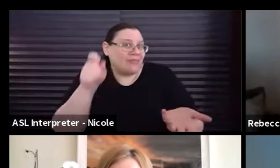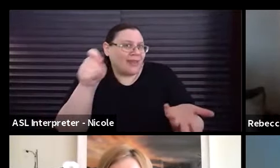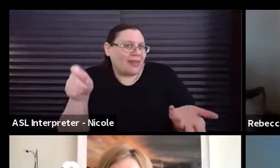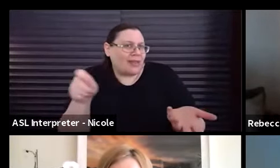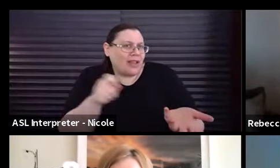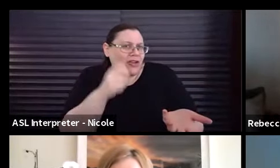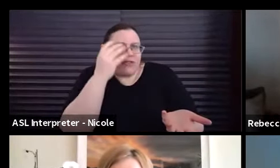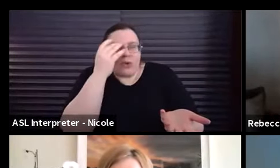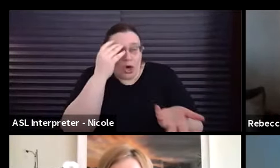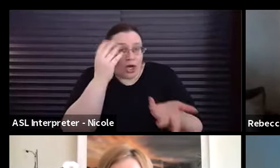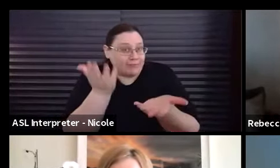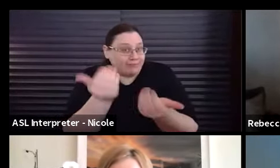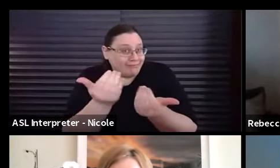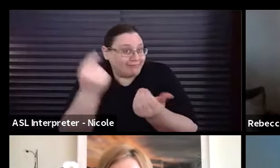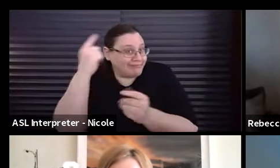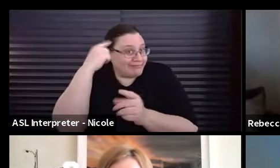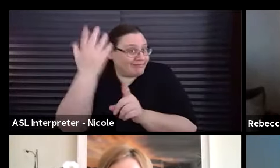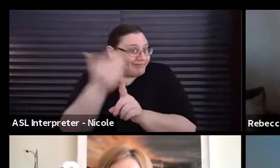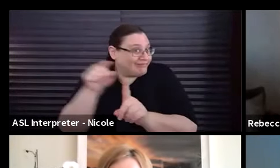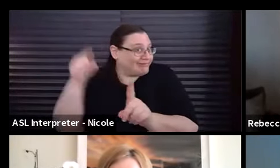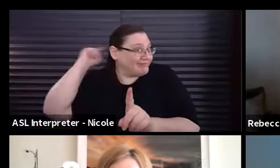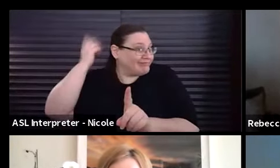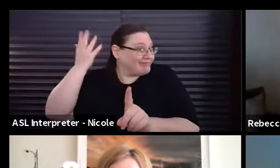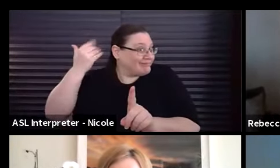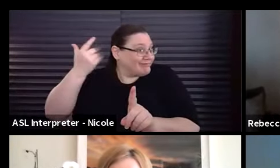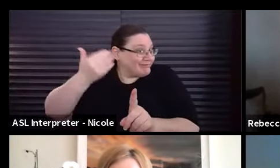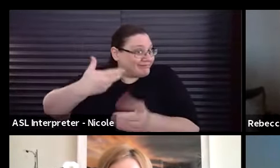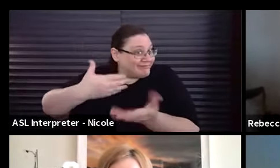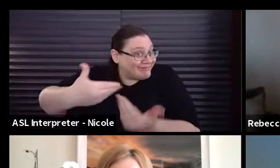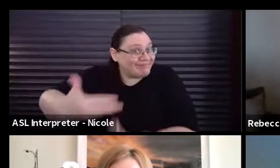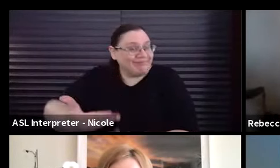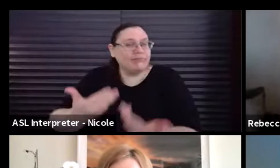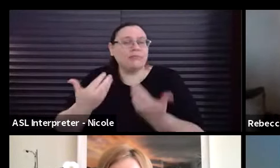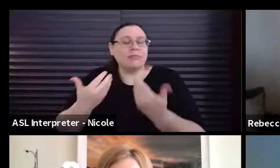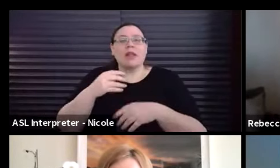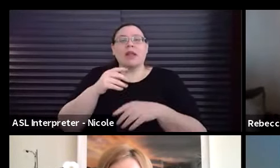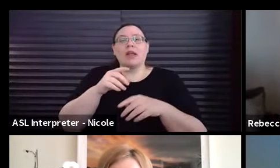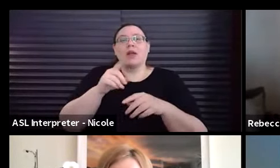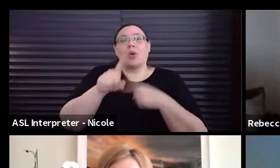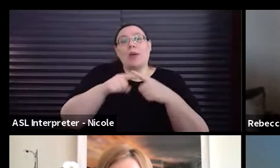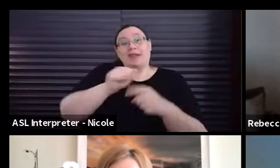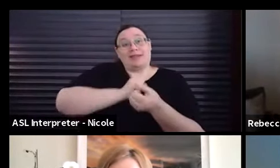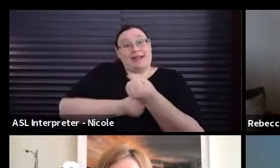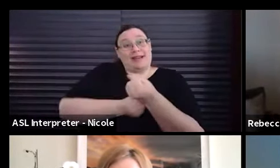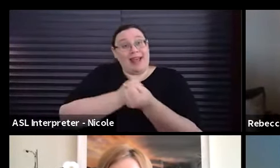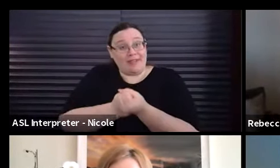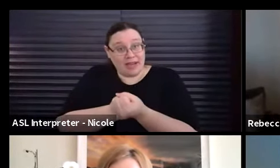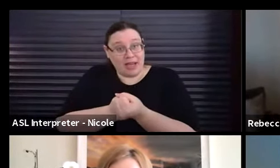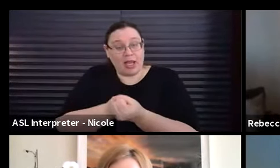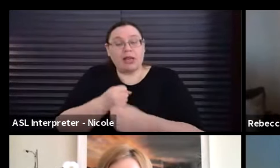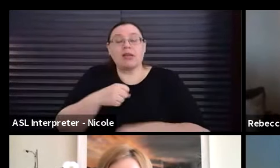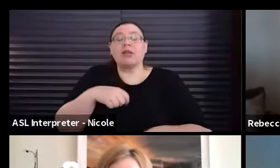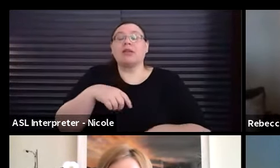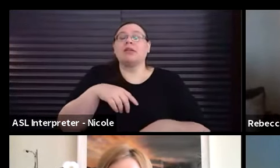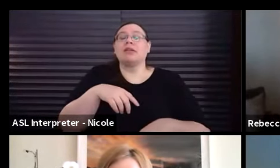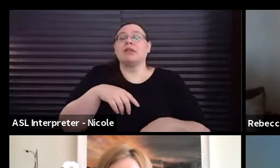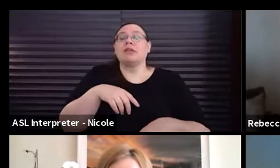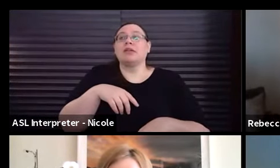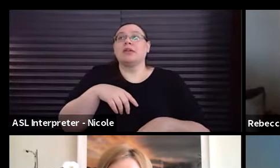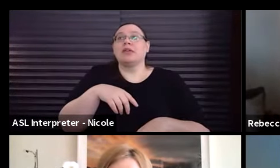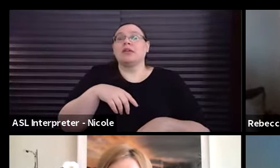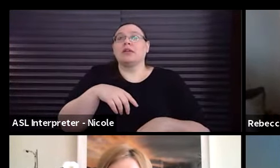them come to the conclusion. Um, and, and, and say, you know, uh, when you're advocating for yourself, uh, in, you know,